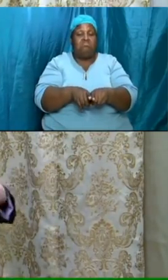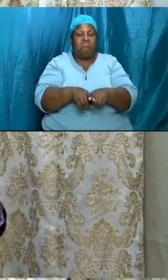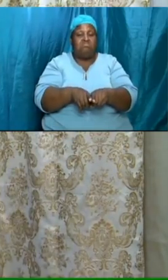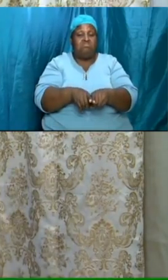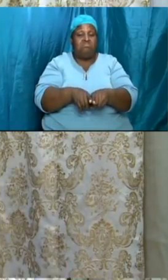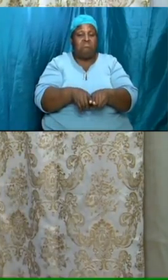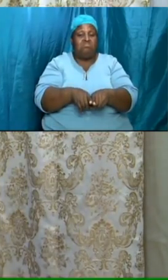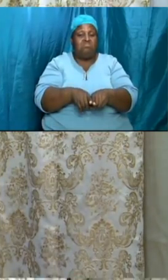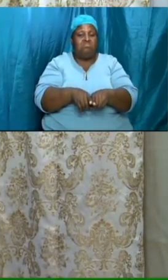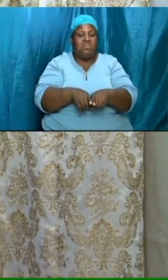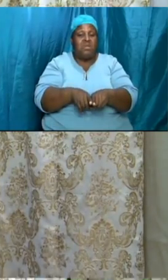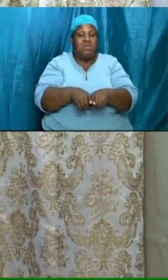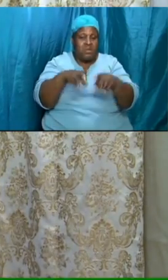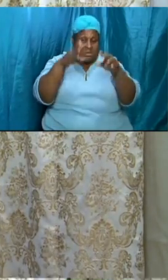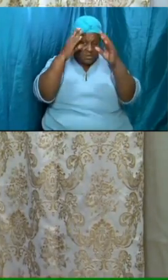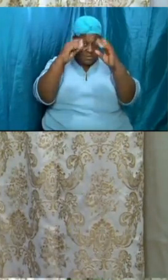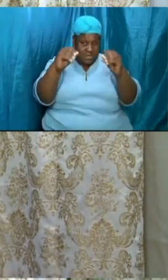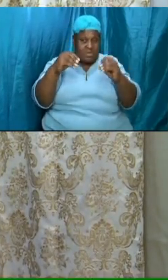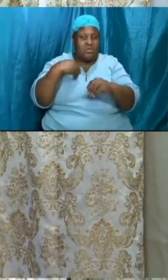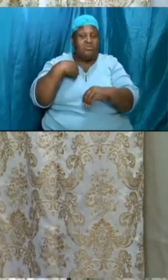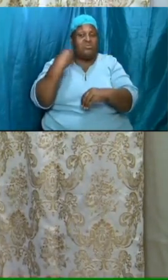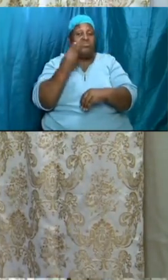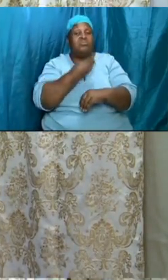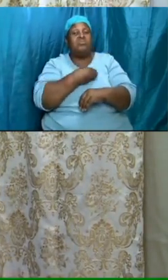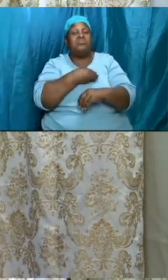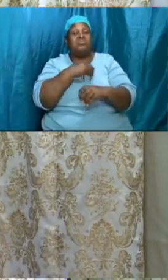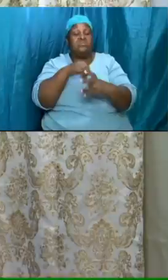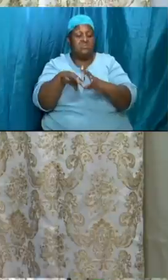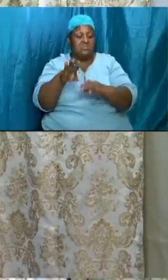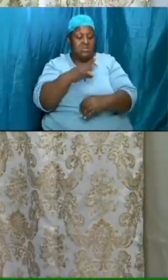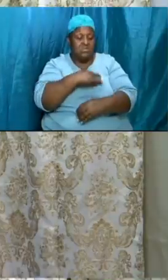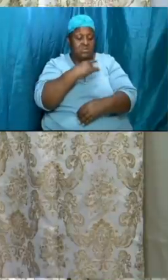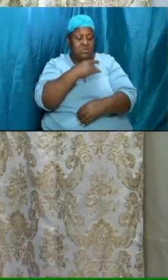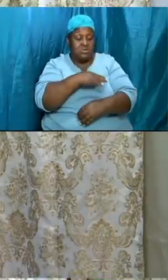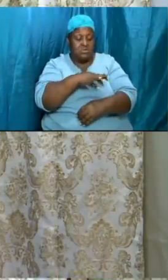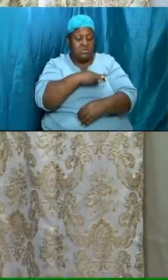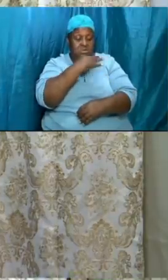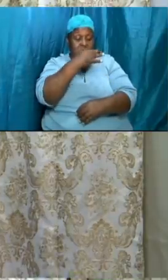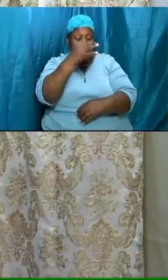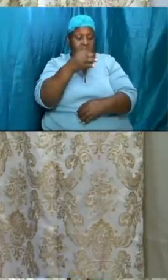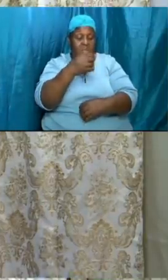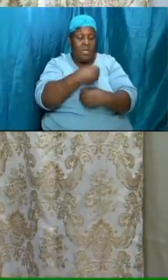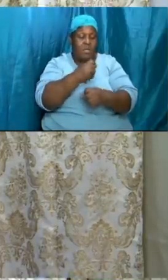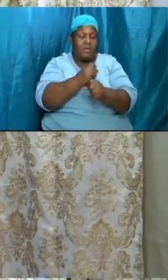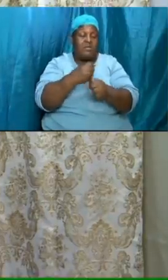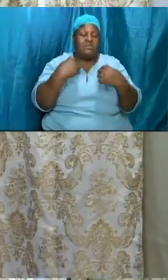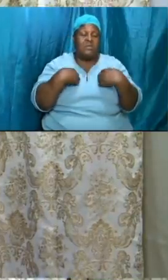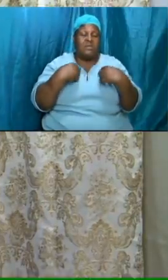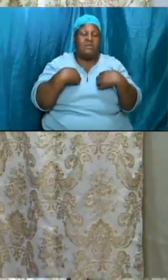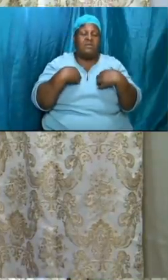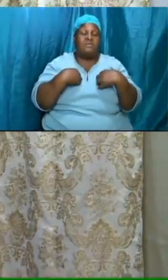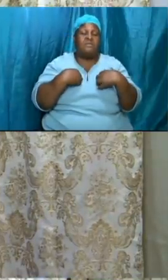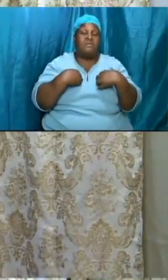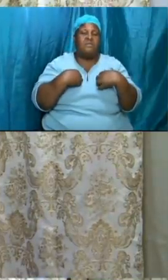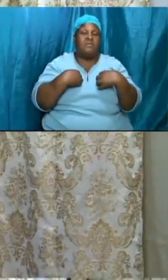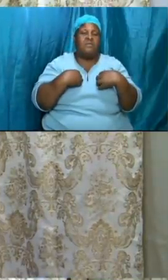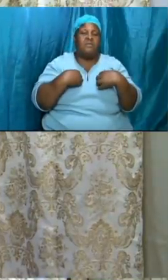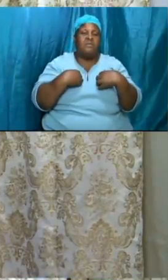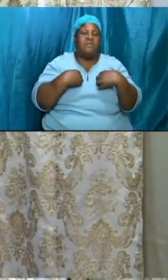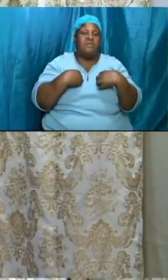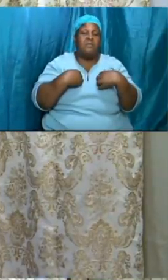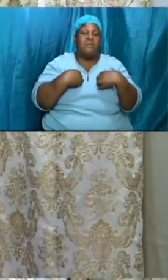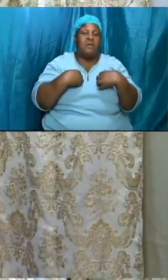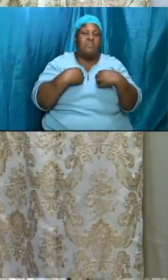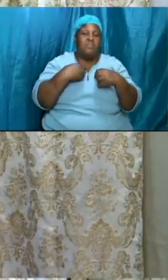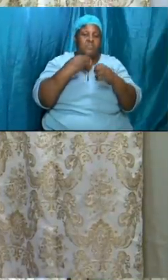prophecy to inject this into our spirit spirits let us have a set prayer time don't remove